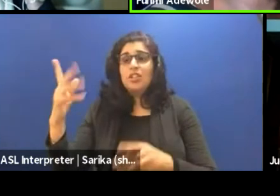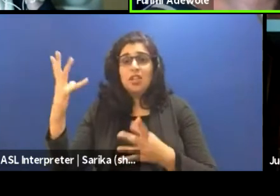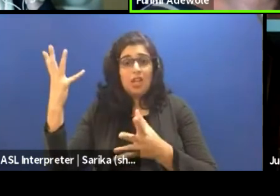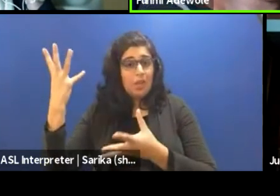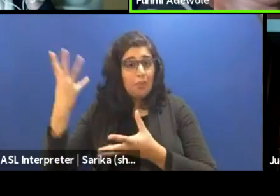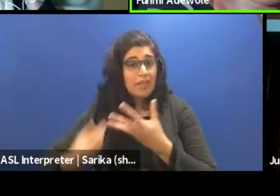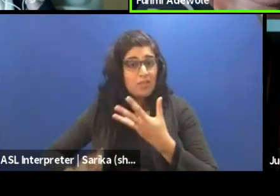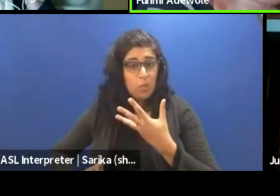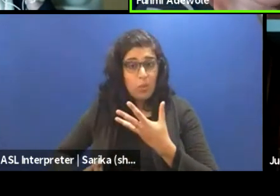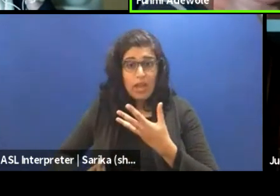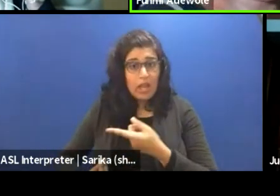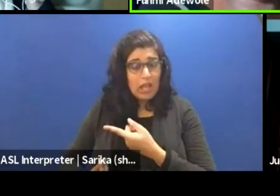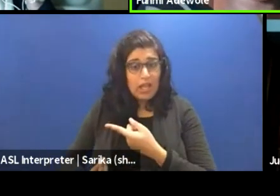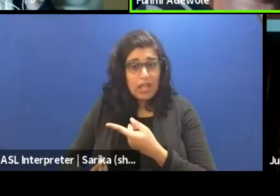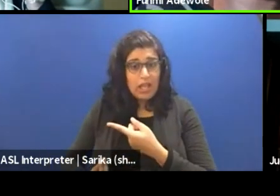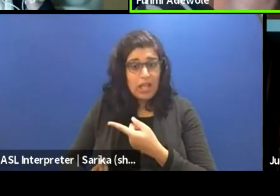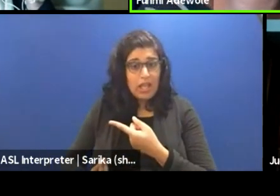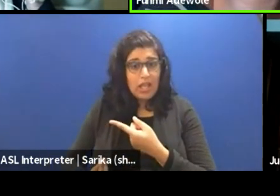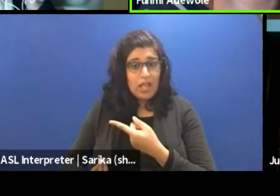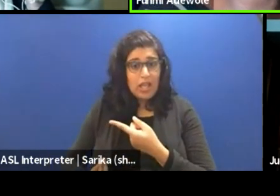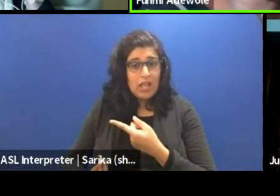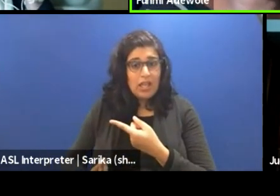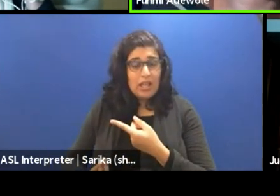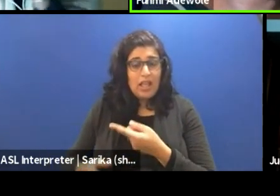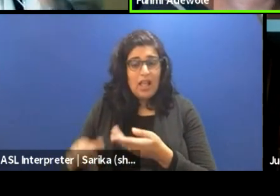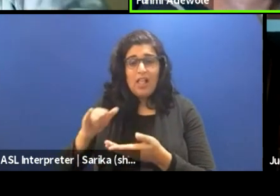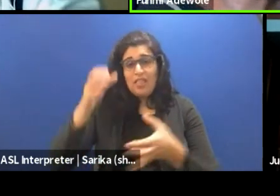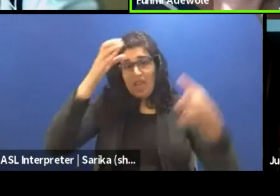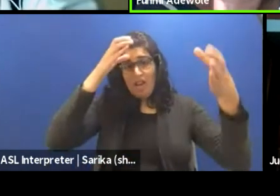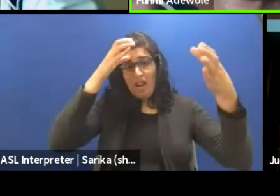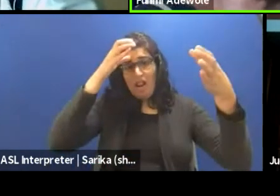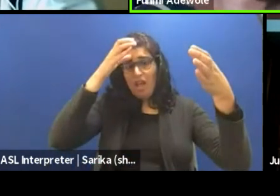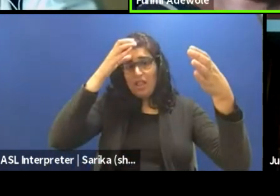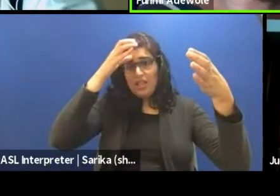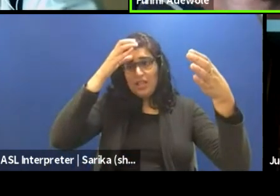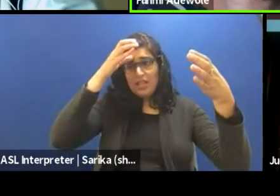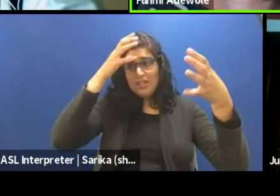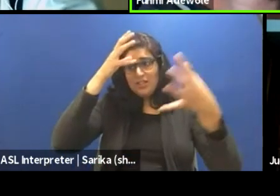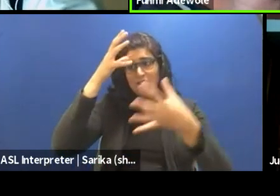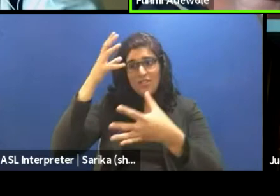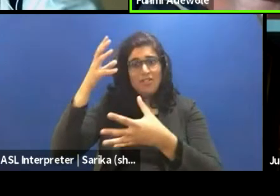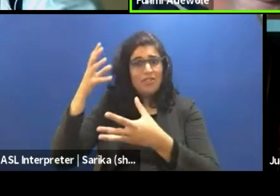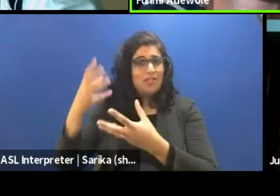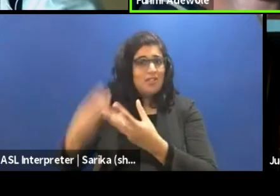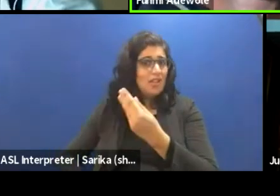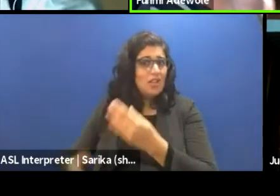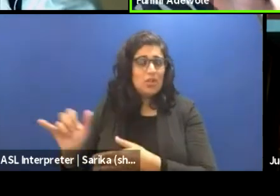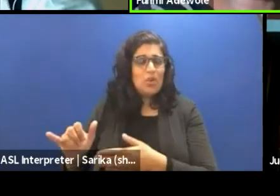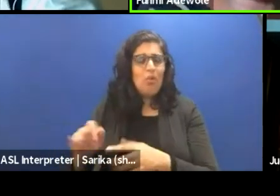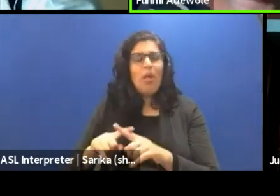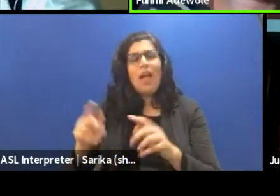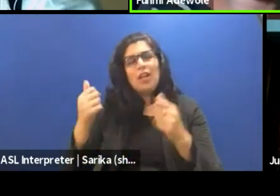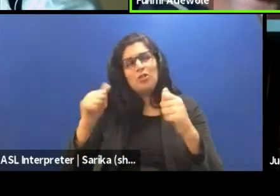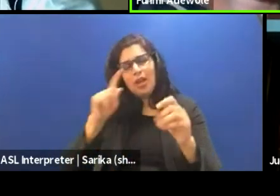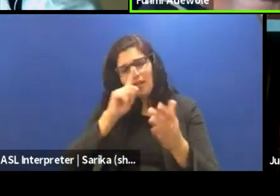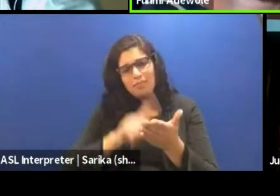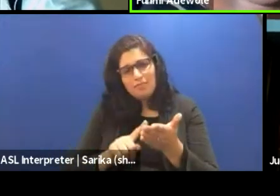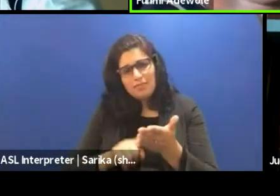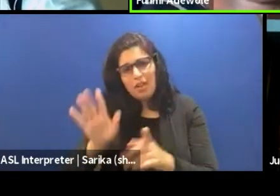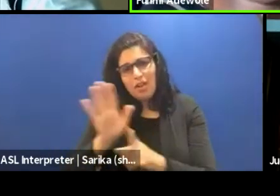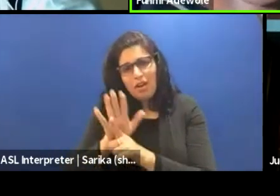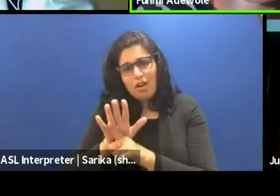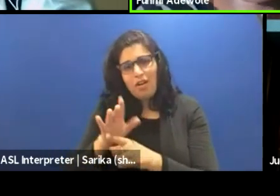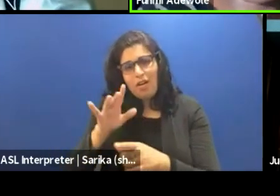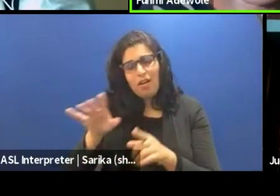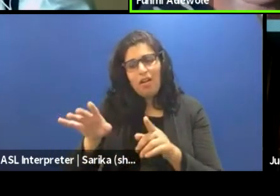And as far as I know, that knowledge has gone with her, except if I managed to track down some of her students at